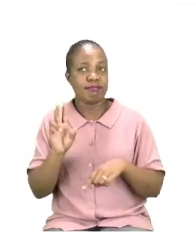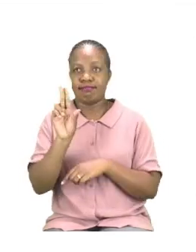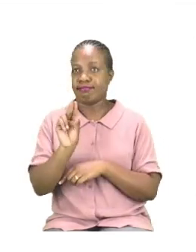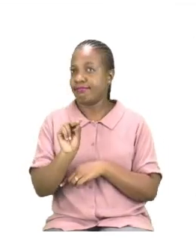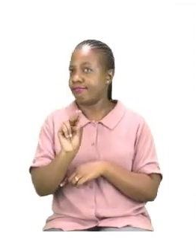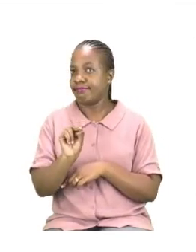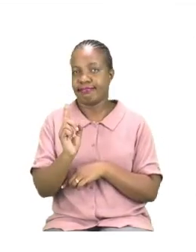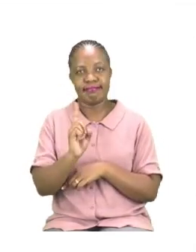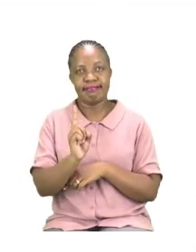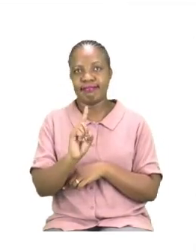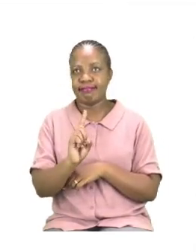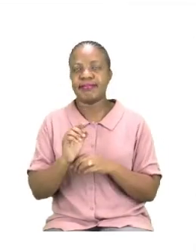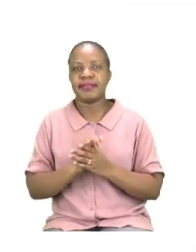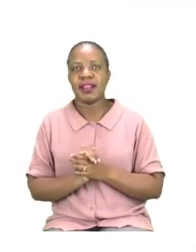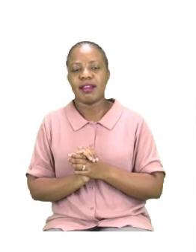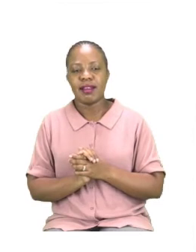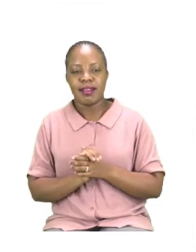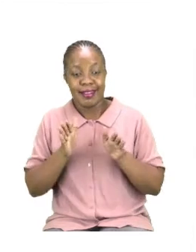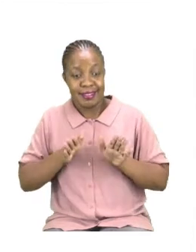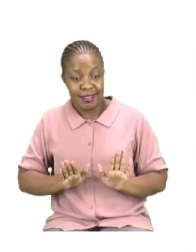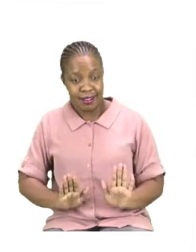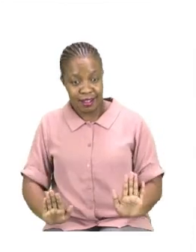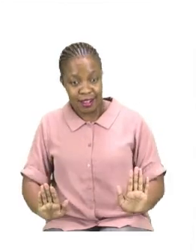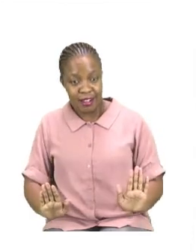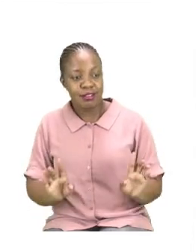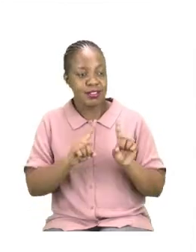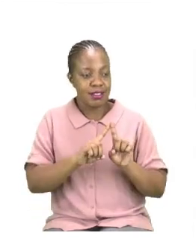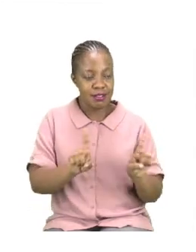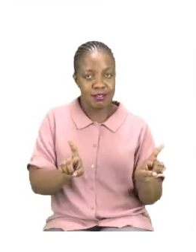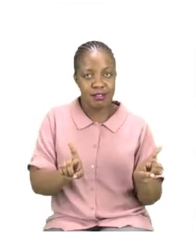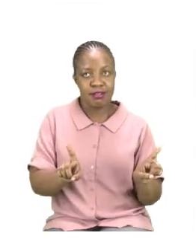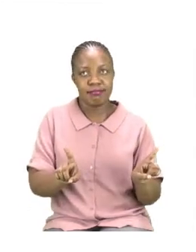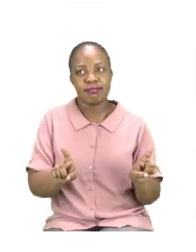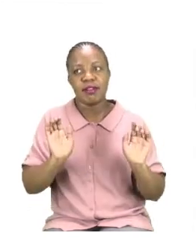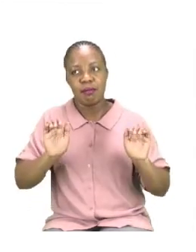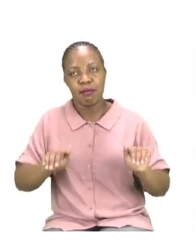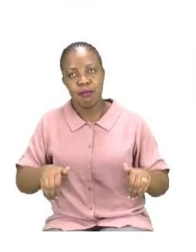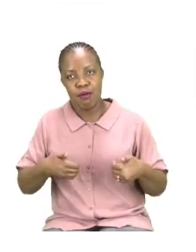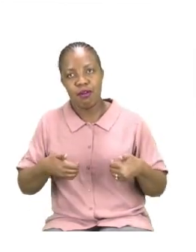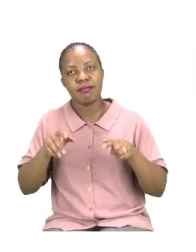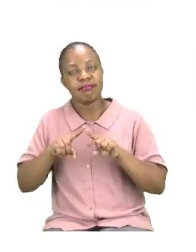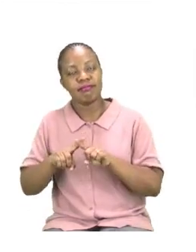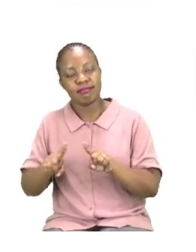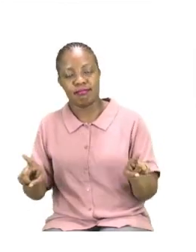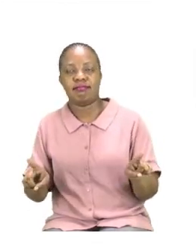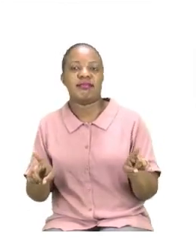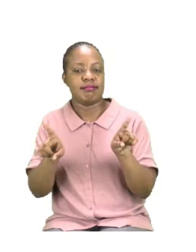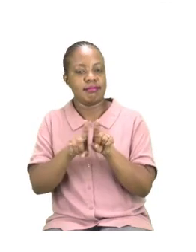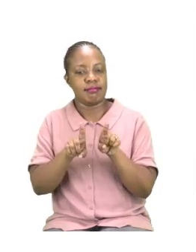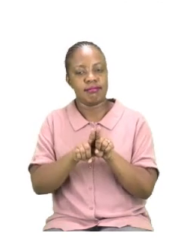Girls have a special type of swimming costume and boys have a special type of swimming costume as well.